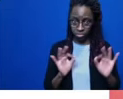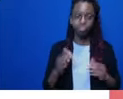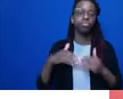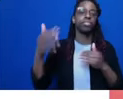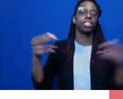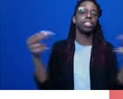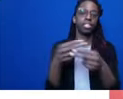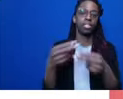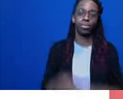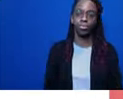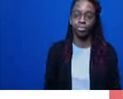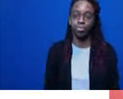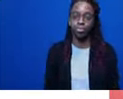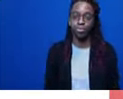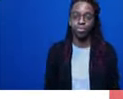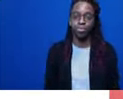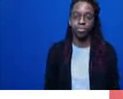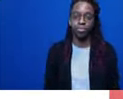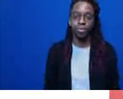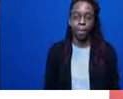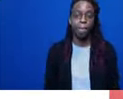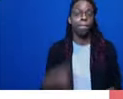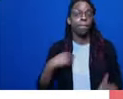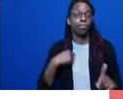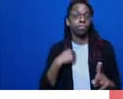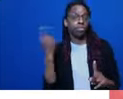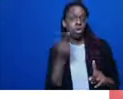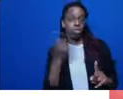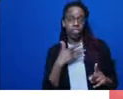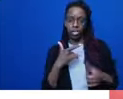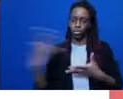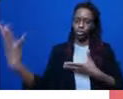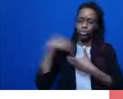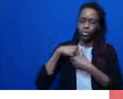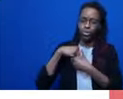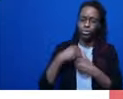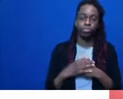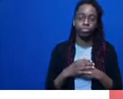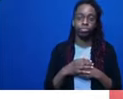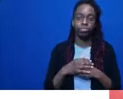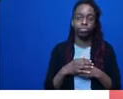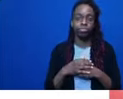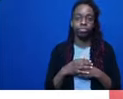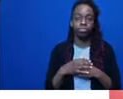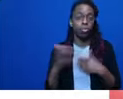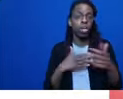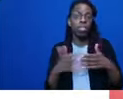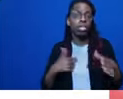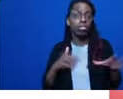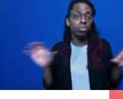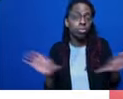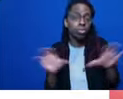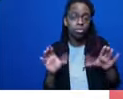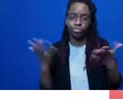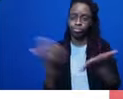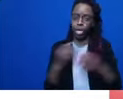So I always like to include in whatever I'm doing opportunities for creative work.